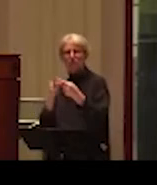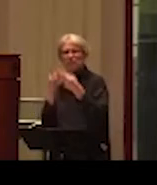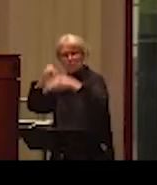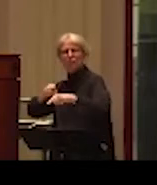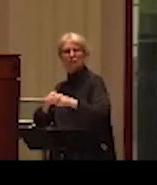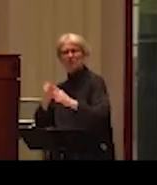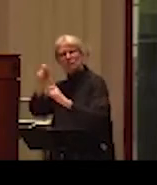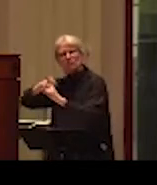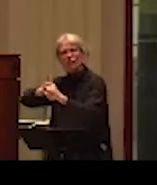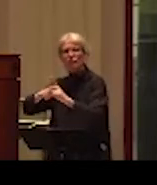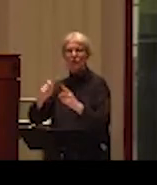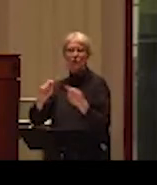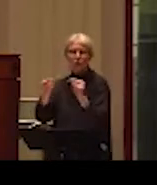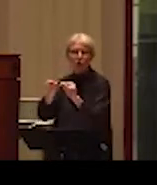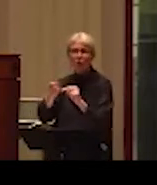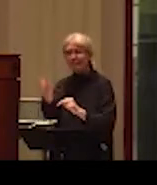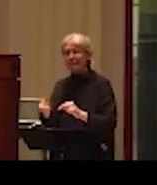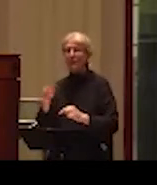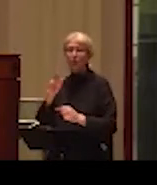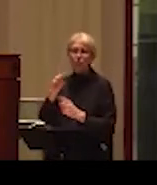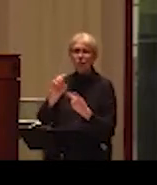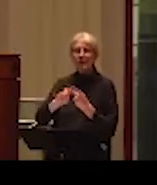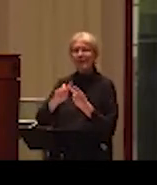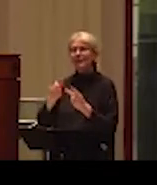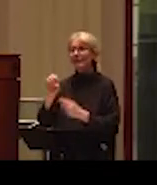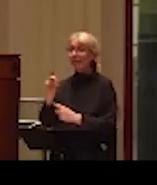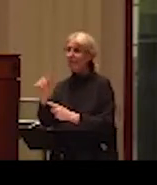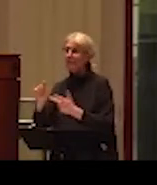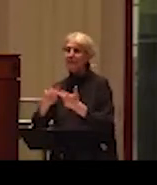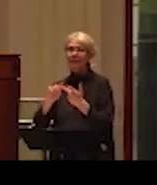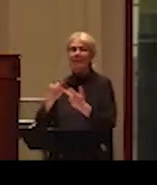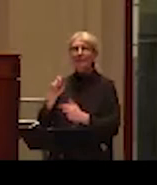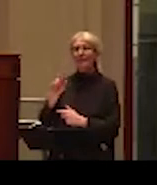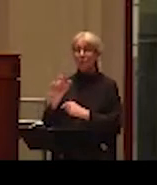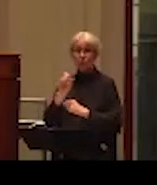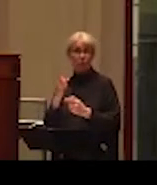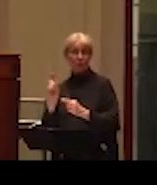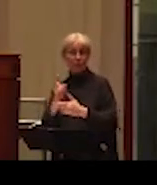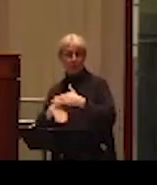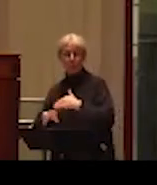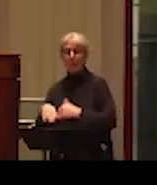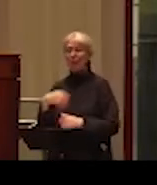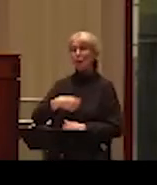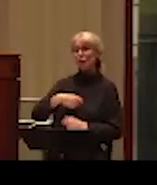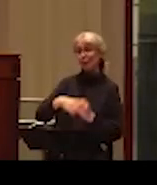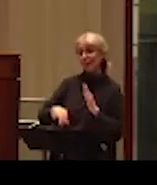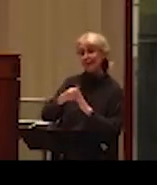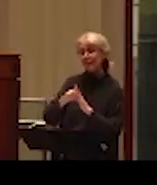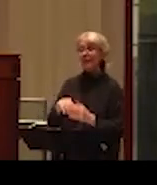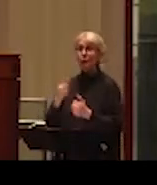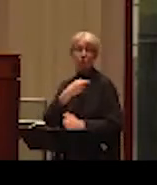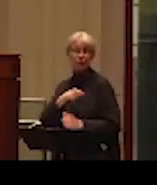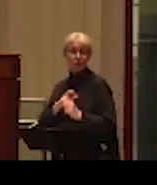based on race, ethnicity, national origin, sexual orientation, gender identity, uh, religious affiliation, or